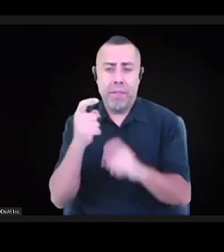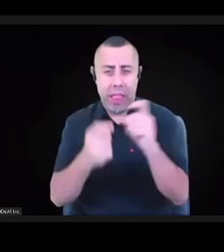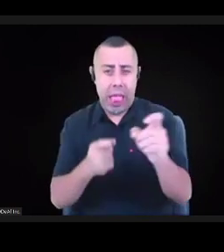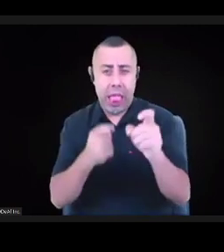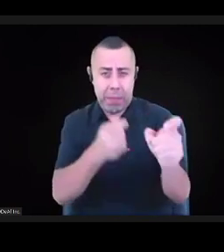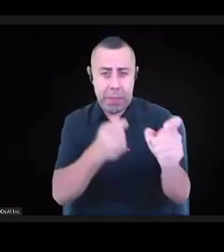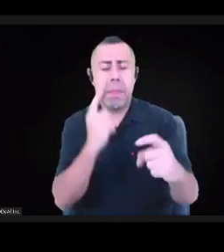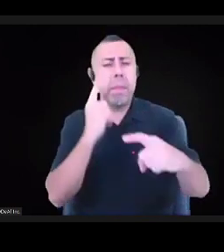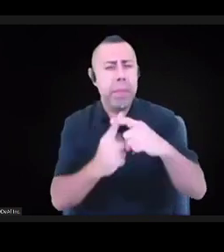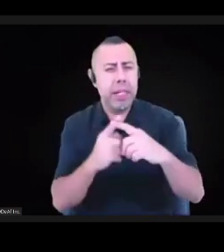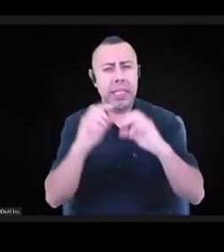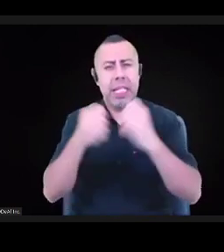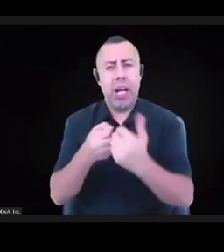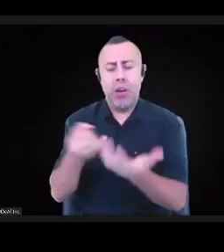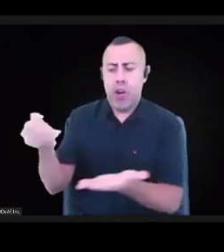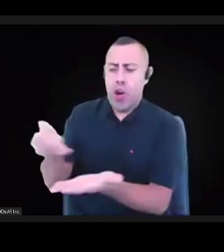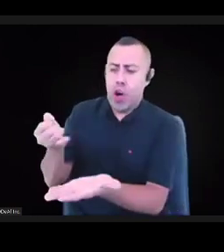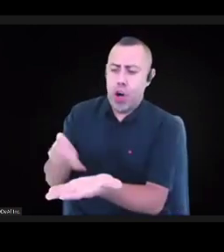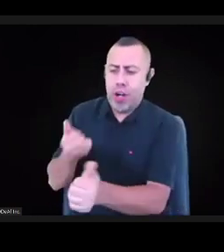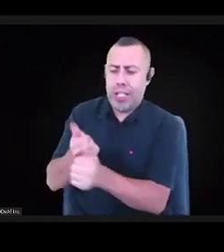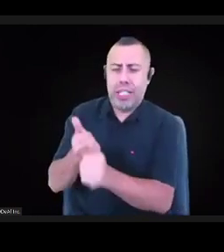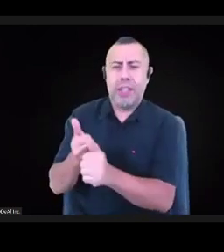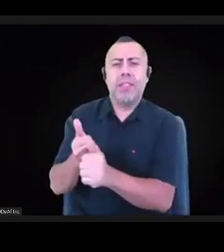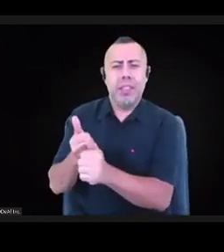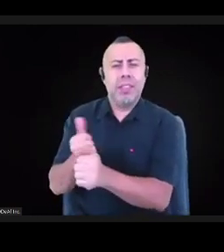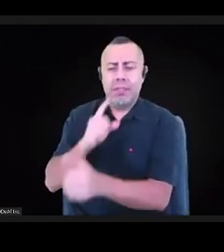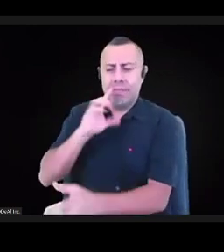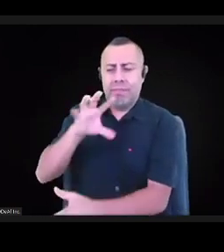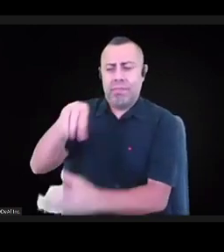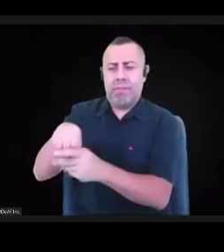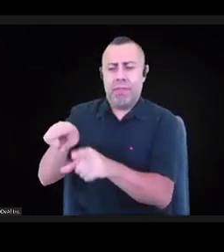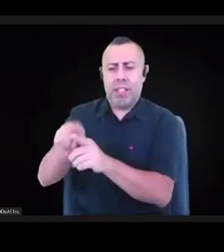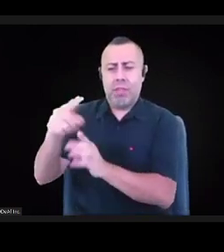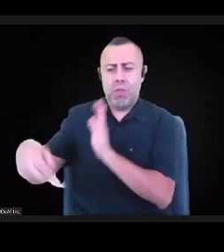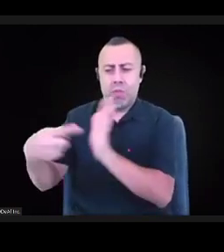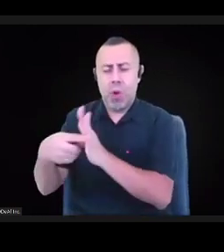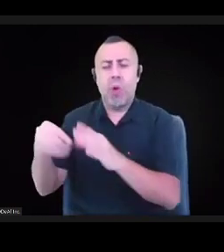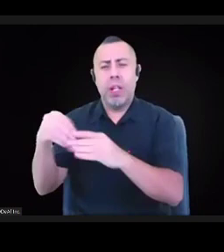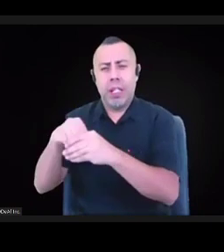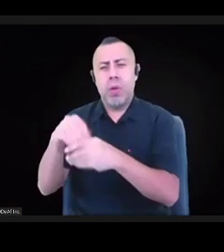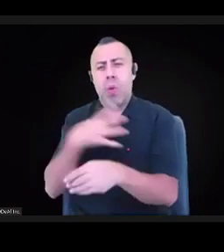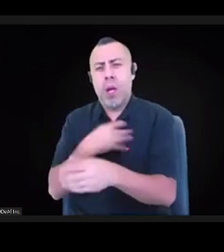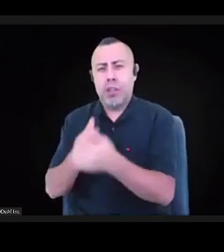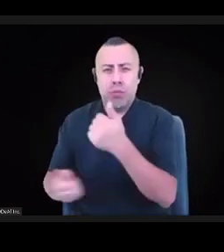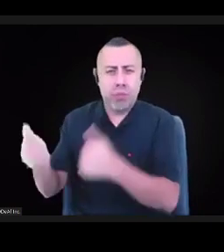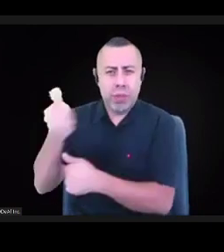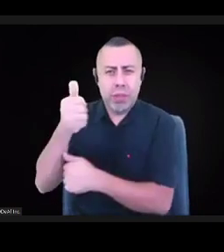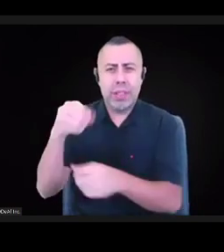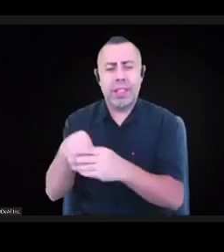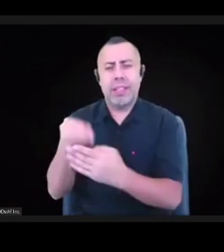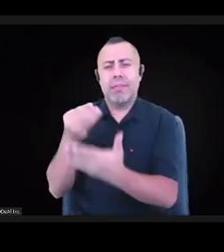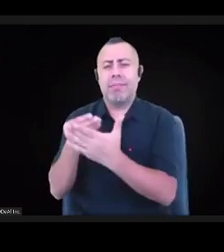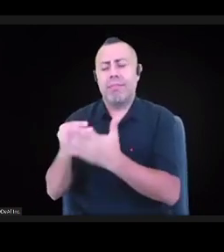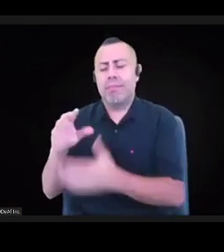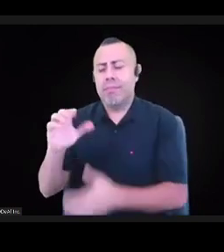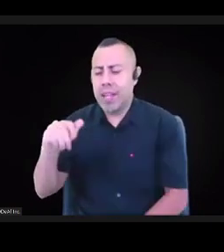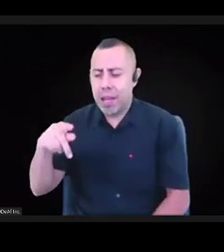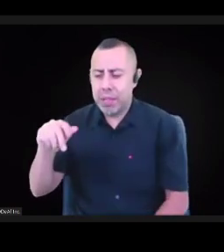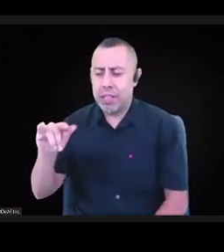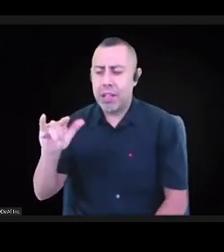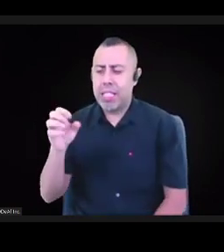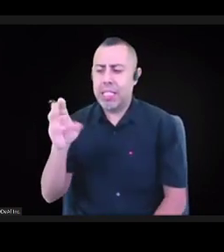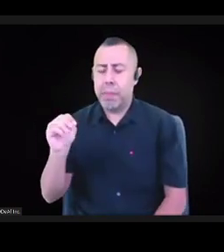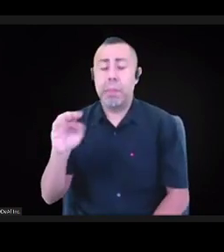in the structure of white supremacy and racial capitalism, and how is either program officers or folks working in community, how could we start to